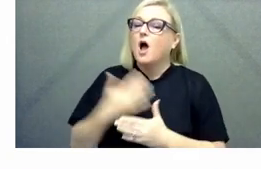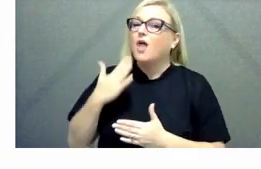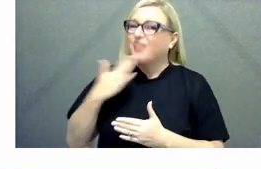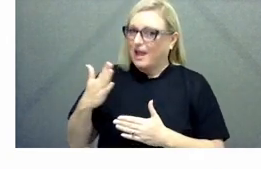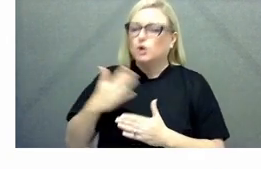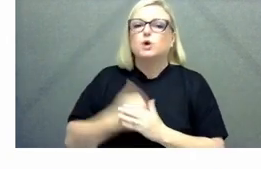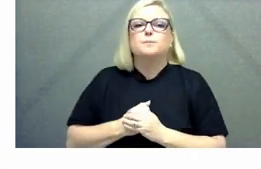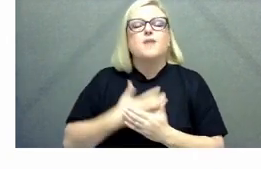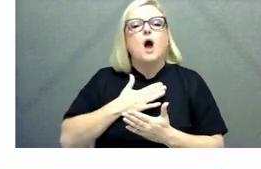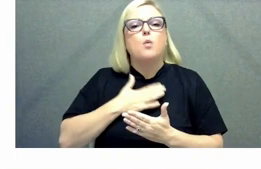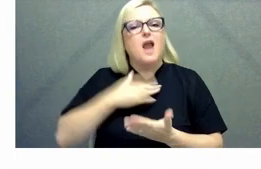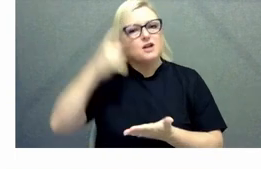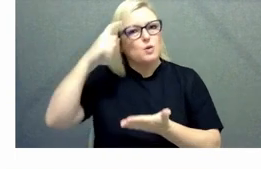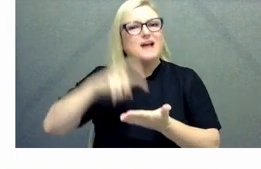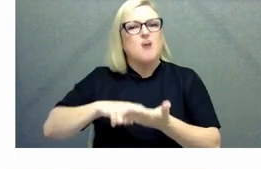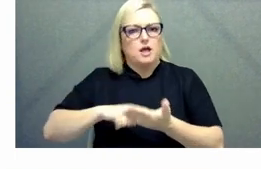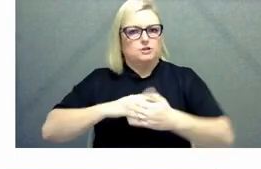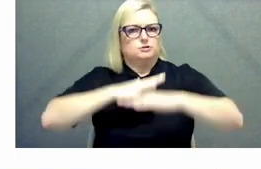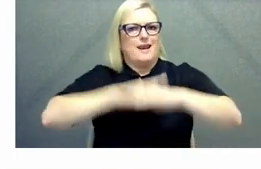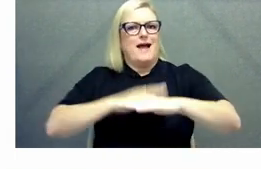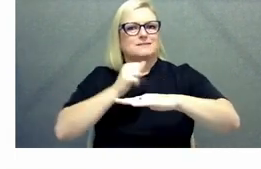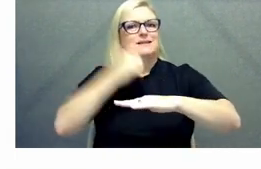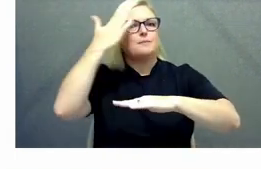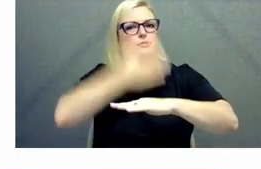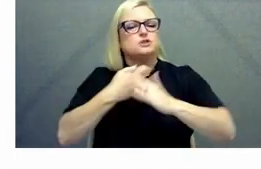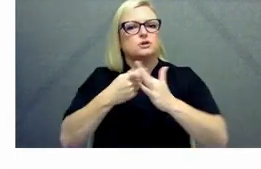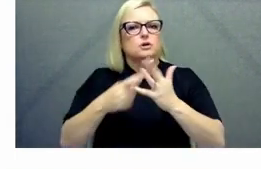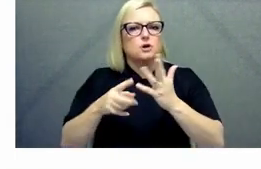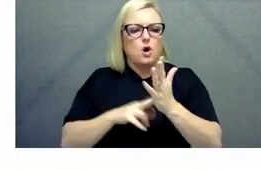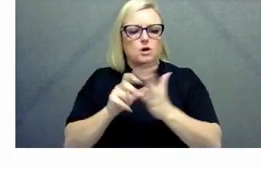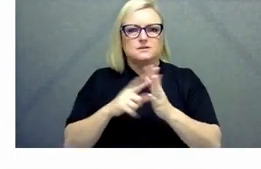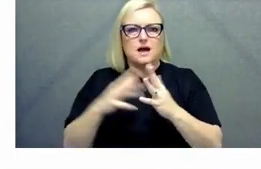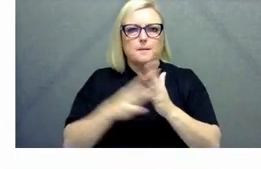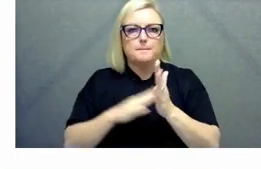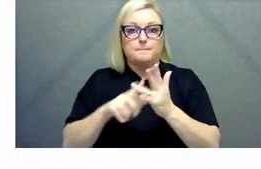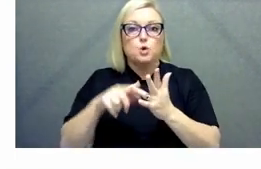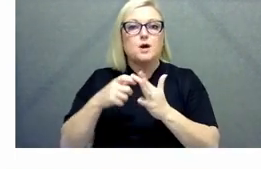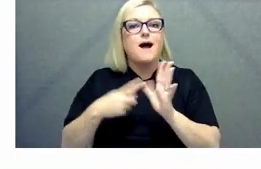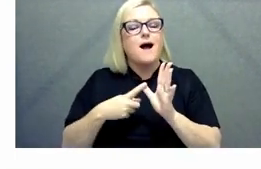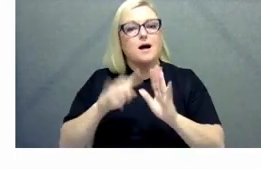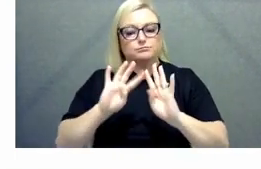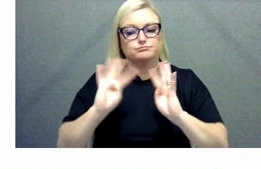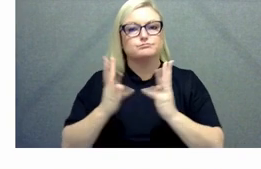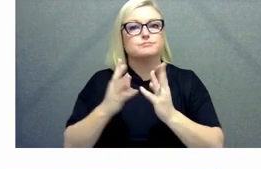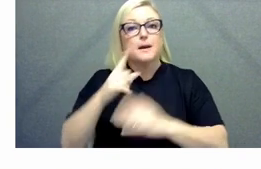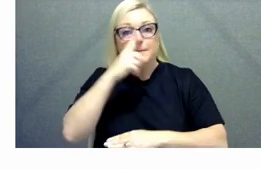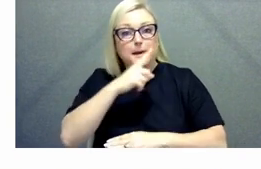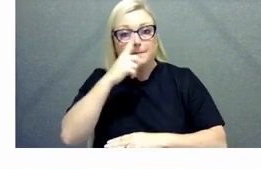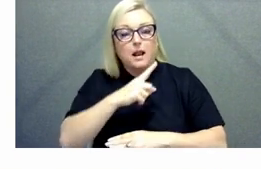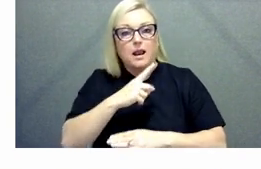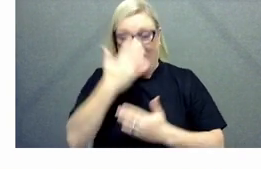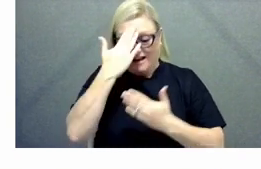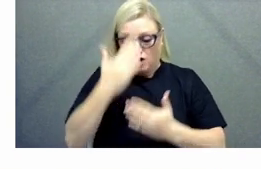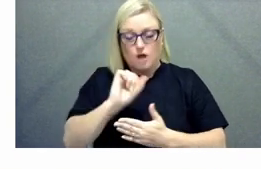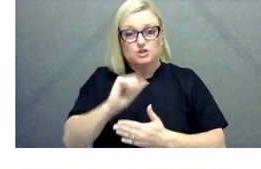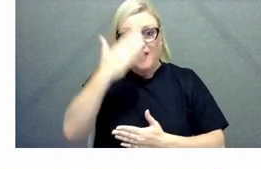traditional owners of the land of which i'm on today the quandamooka people um before and and acknowledge their elders past and present and of course